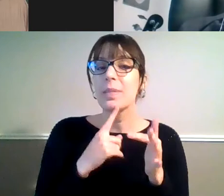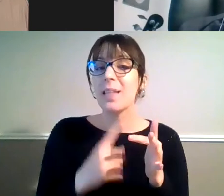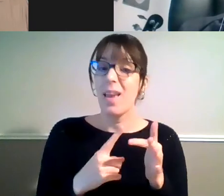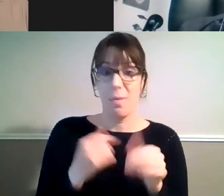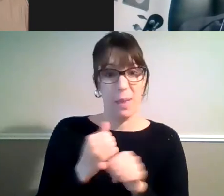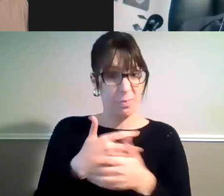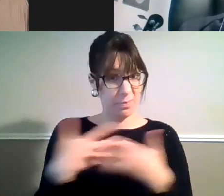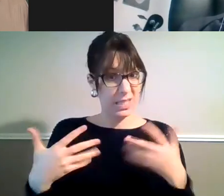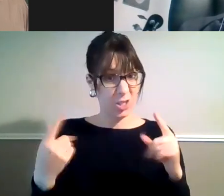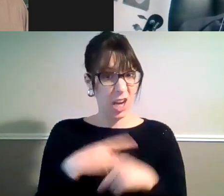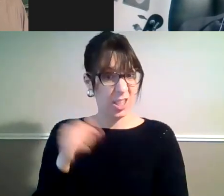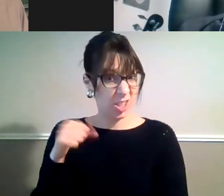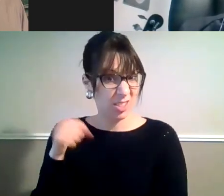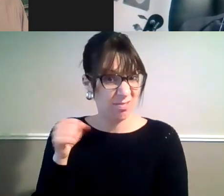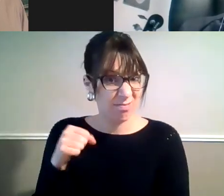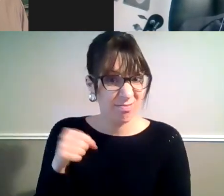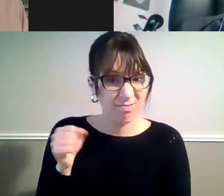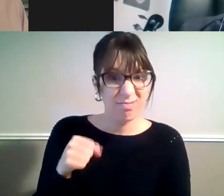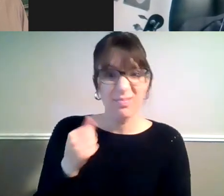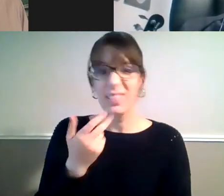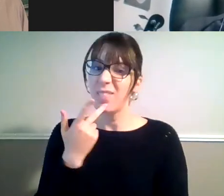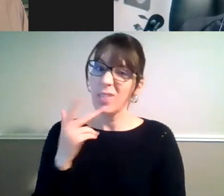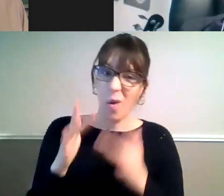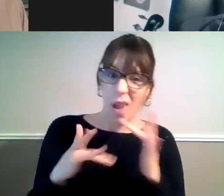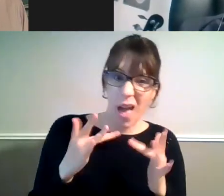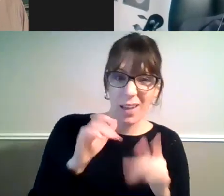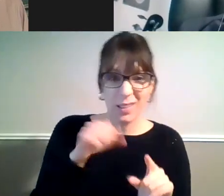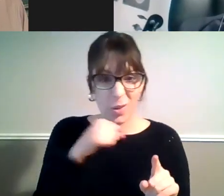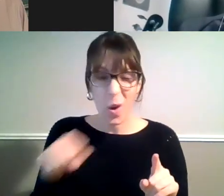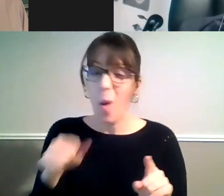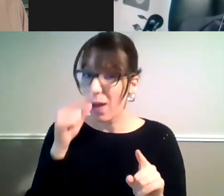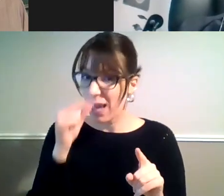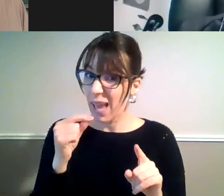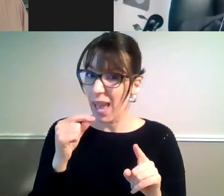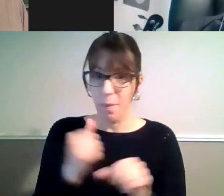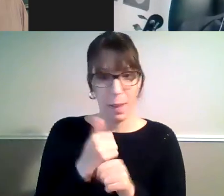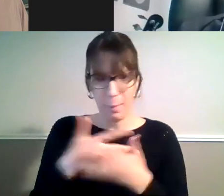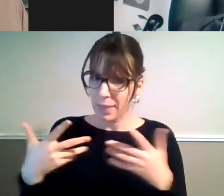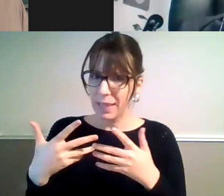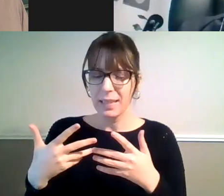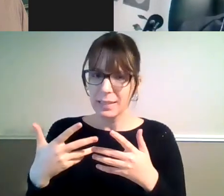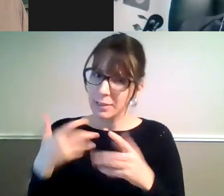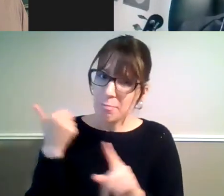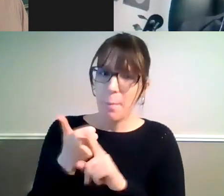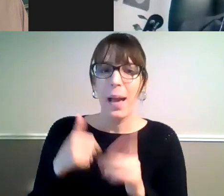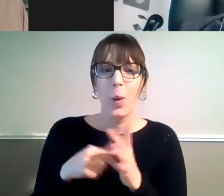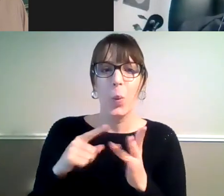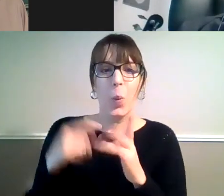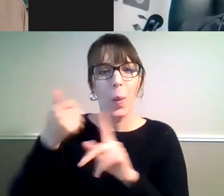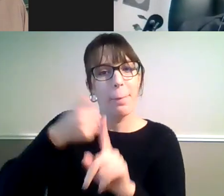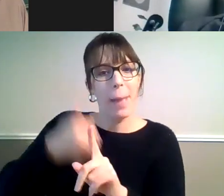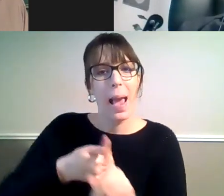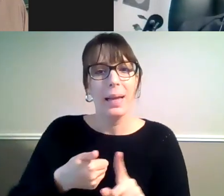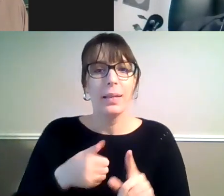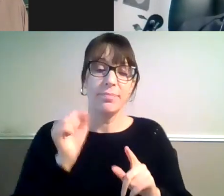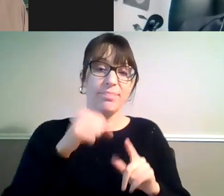online or not, makes a difference to the success of the campaign. Yeah, absolutely. And it was a really good point you made earlier around the success of the